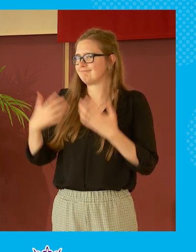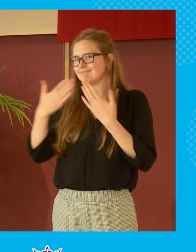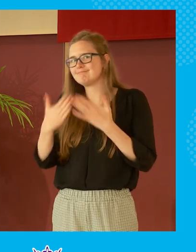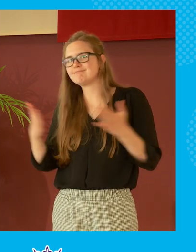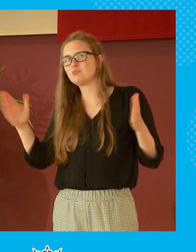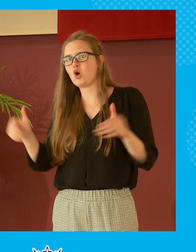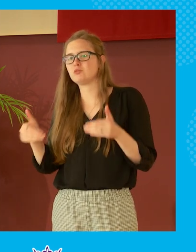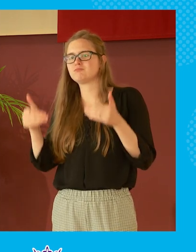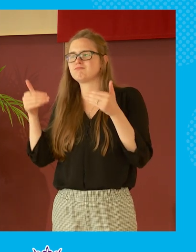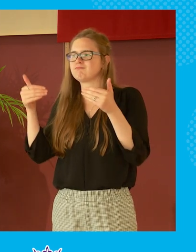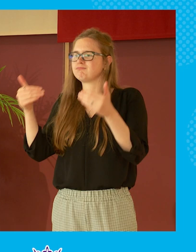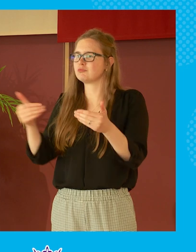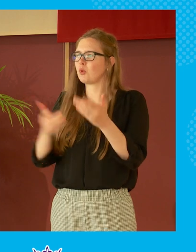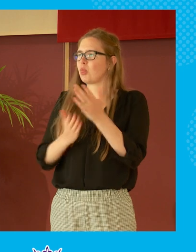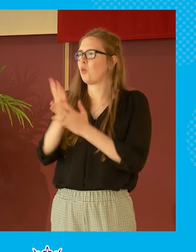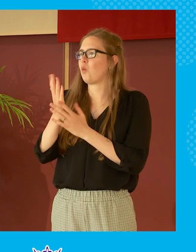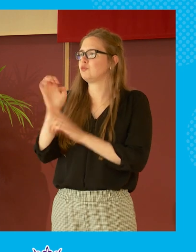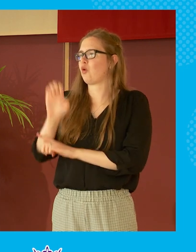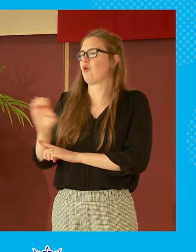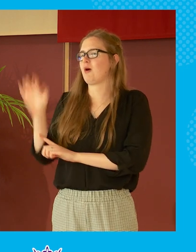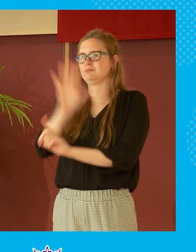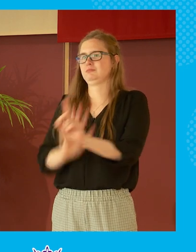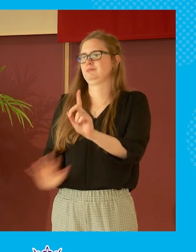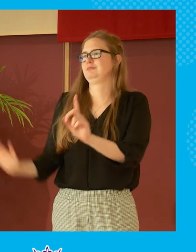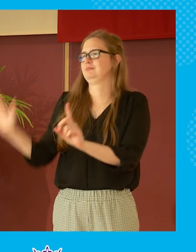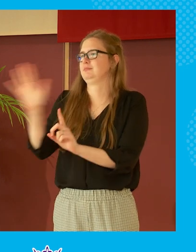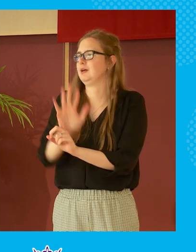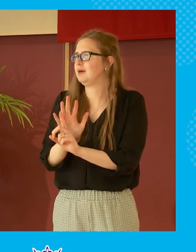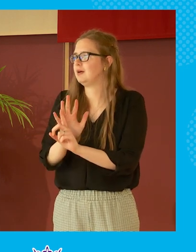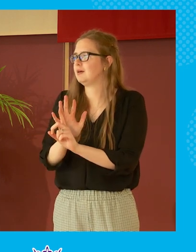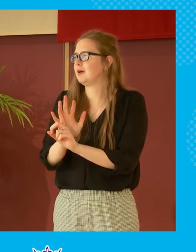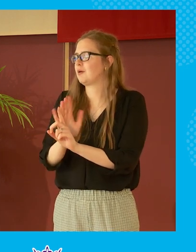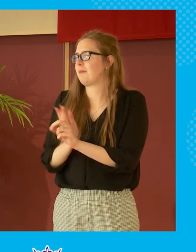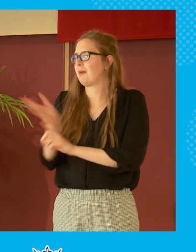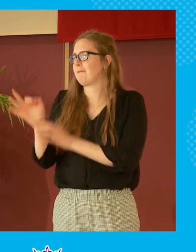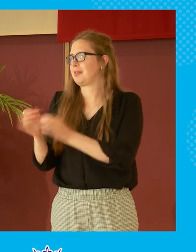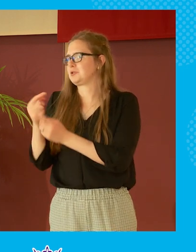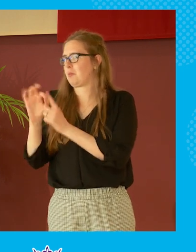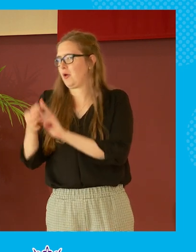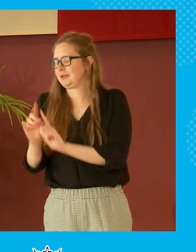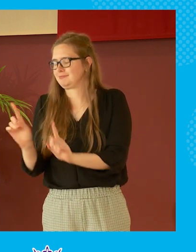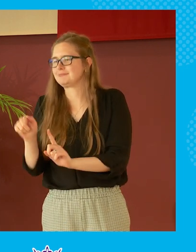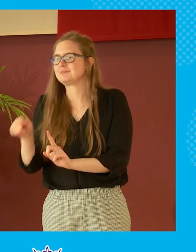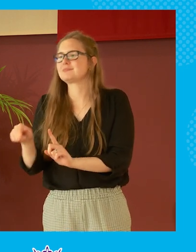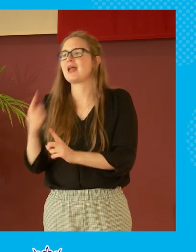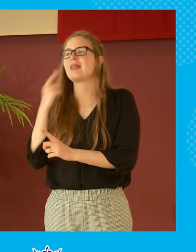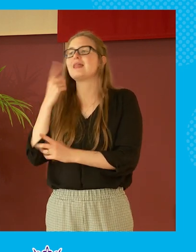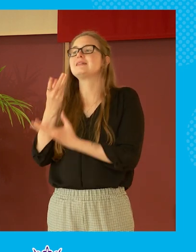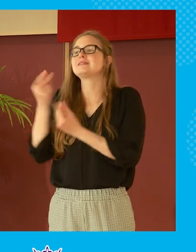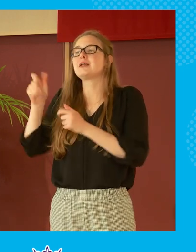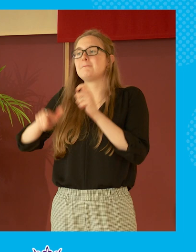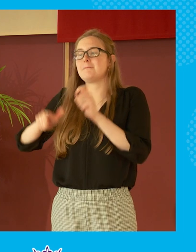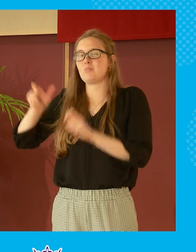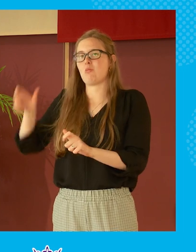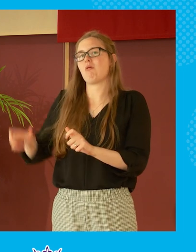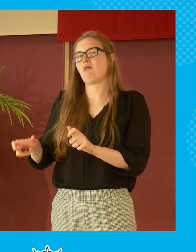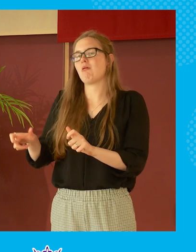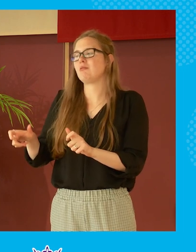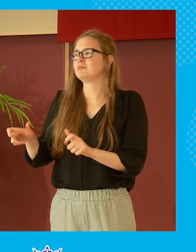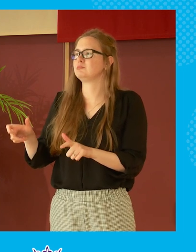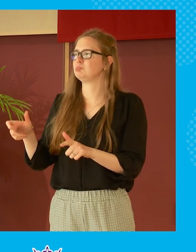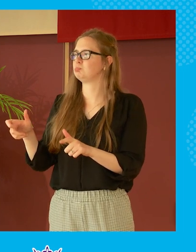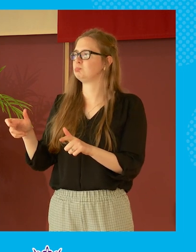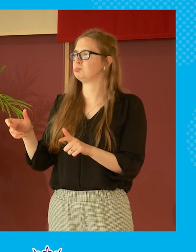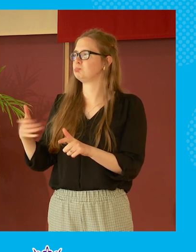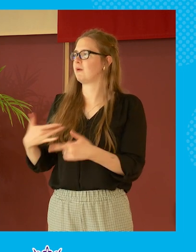across europe uh and i'm going to make a political point here which is i think there are some people for whom it